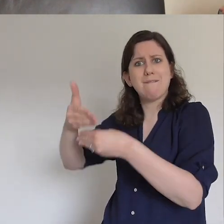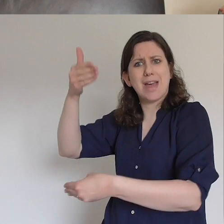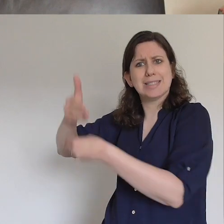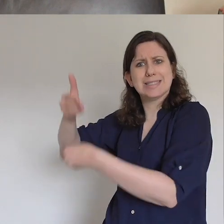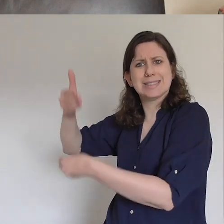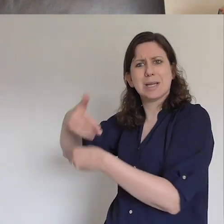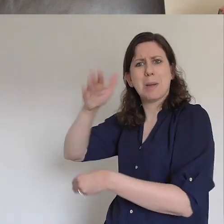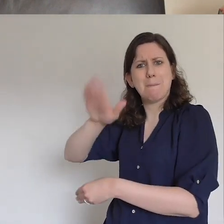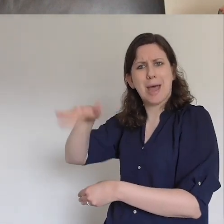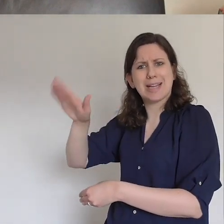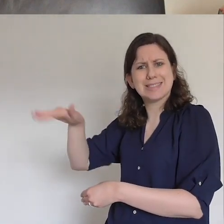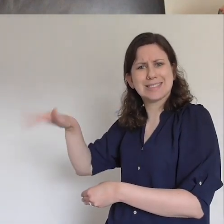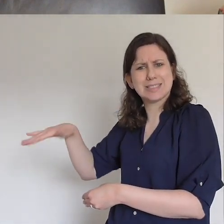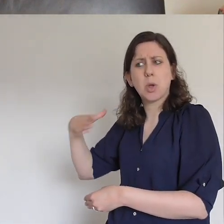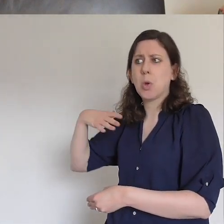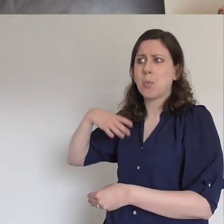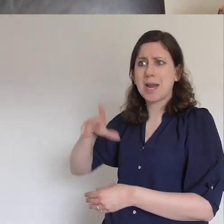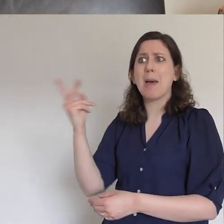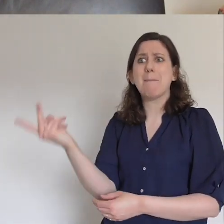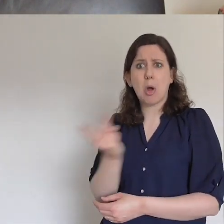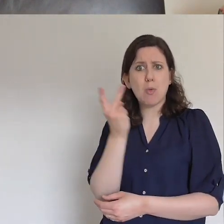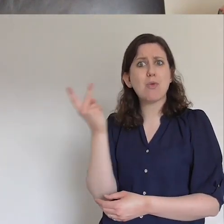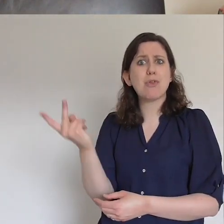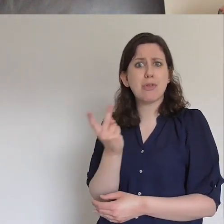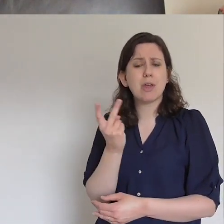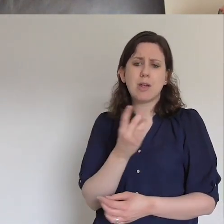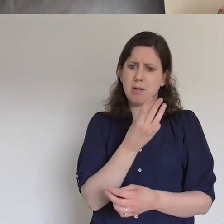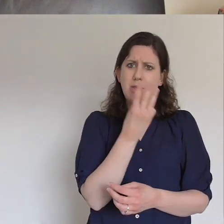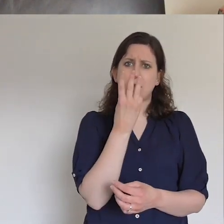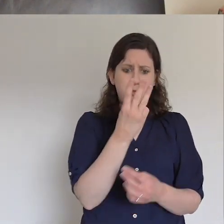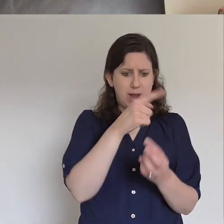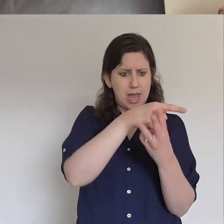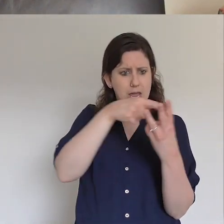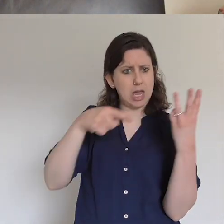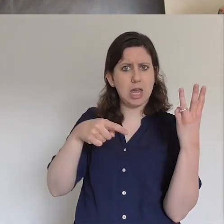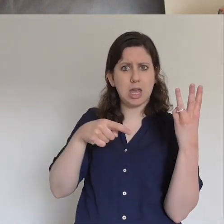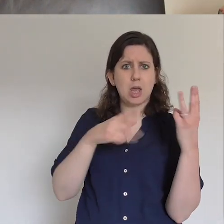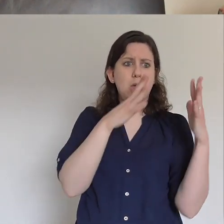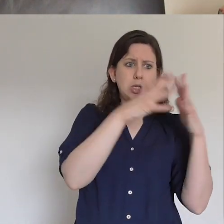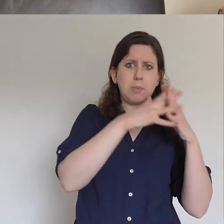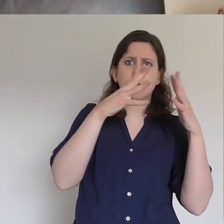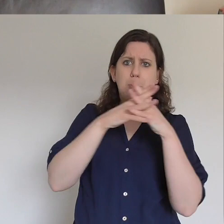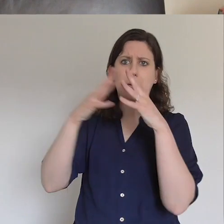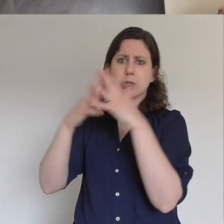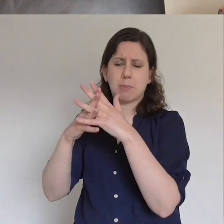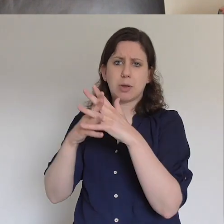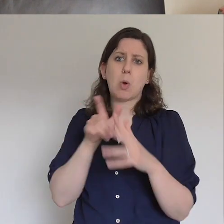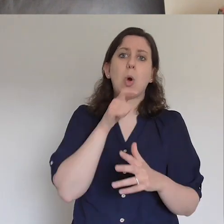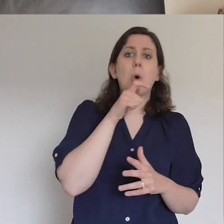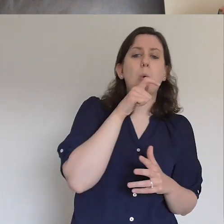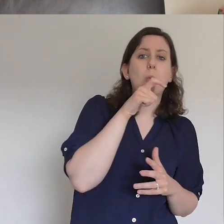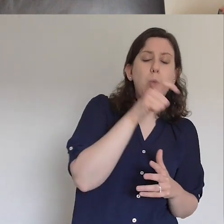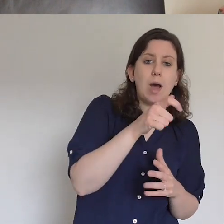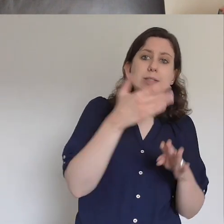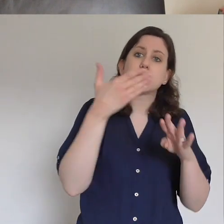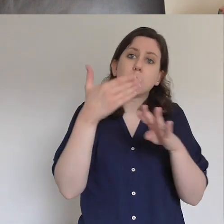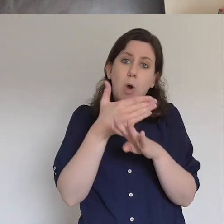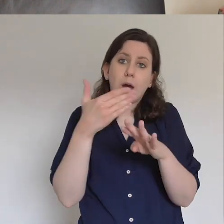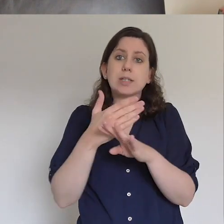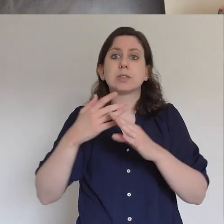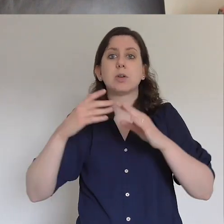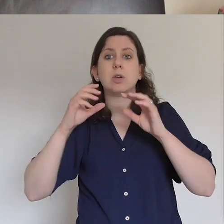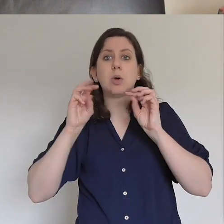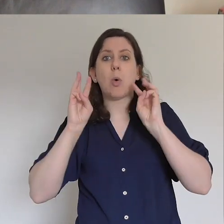But there's these three W's almost. I wonder for some of us maybe at home we need to actually put those three W's on a piece of paper and think in our own lives